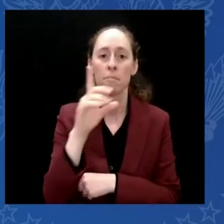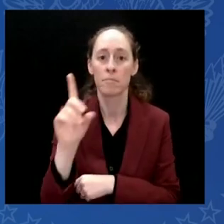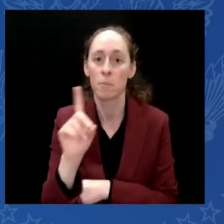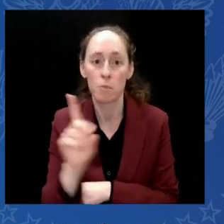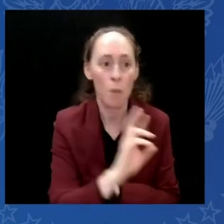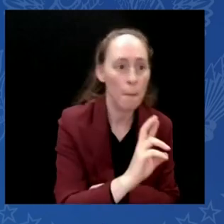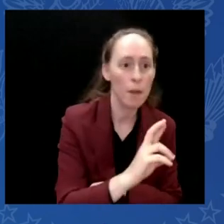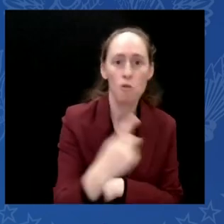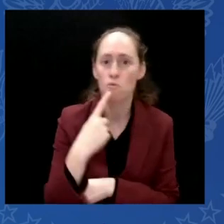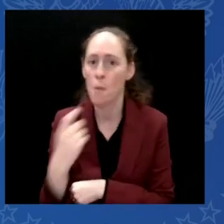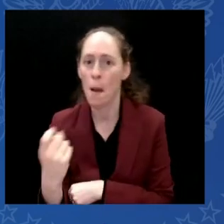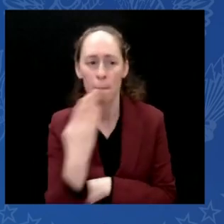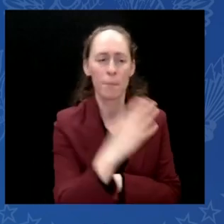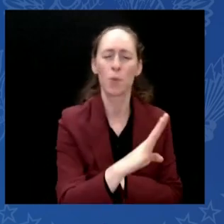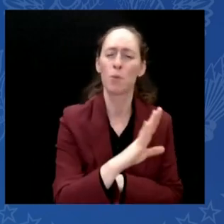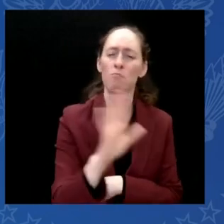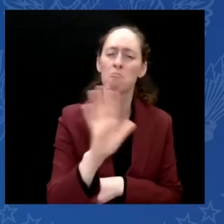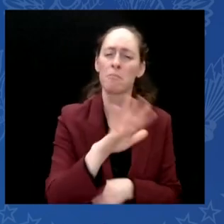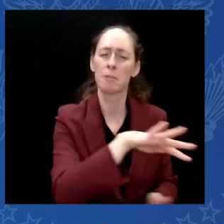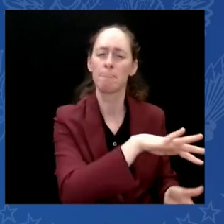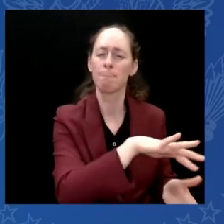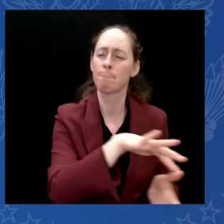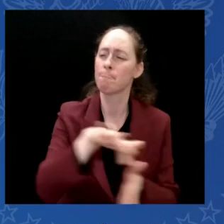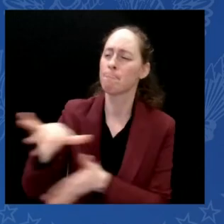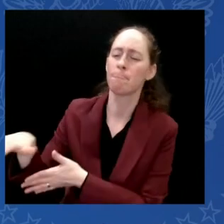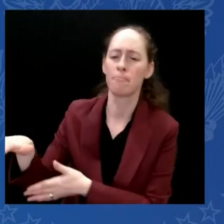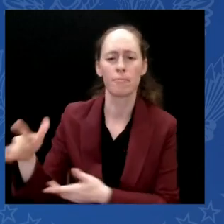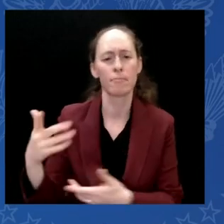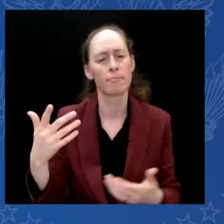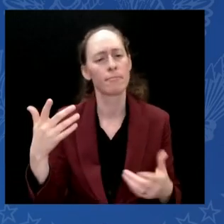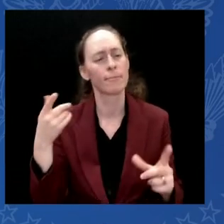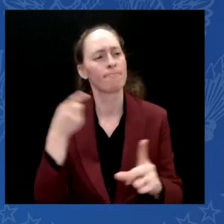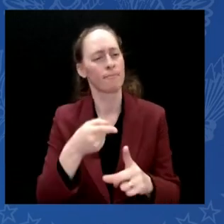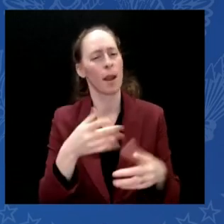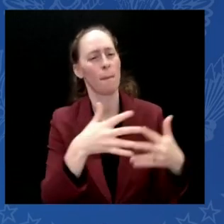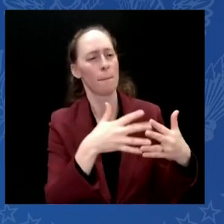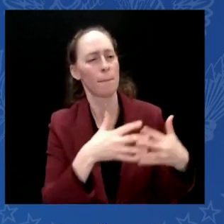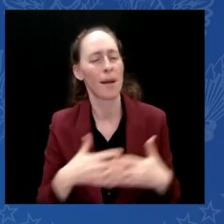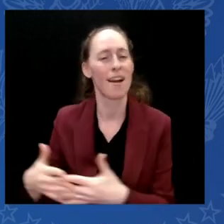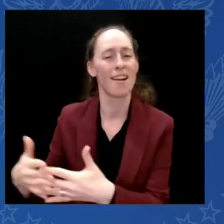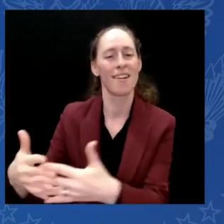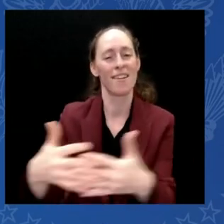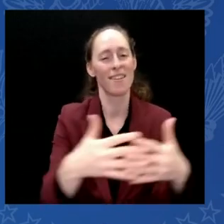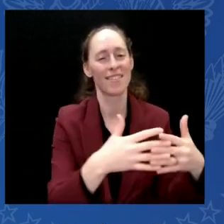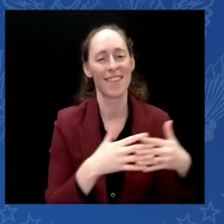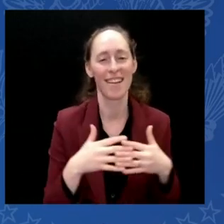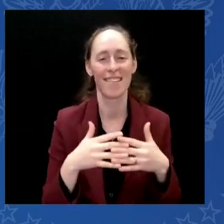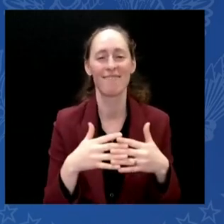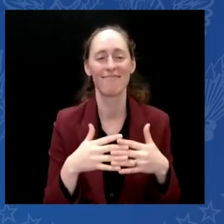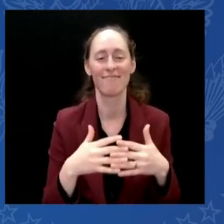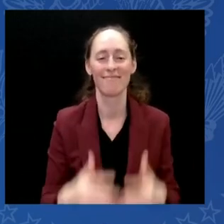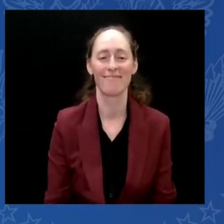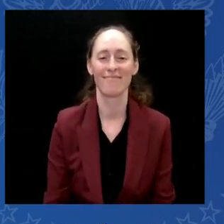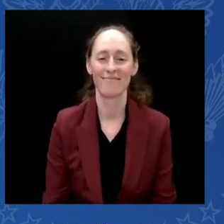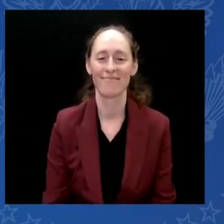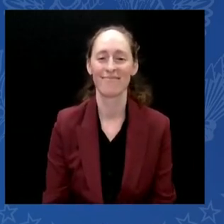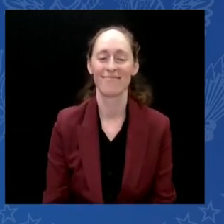fellow human beings worthy of being treated with dignity and respect. I sincerely hope this holiday